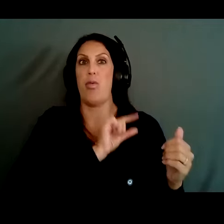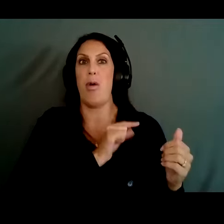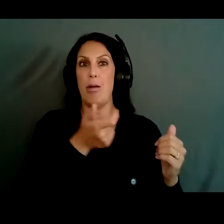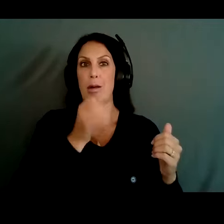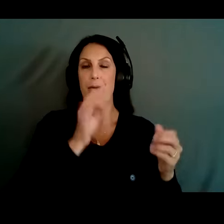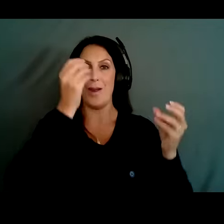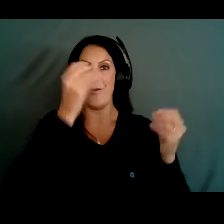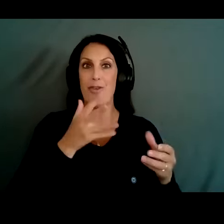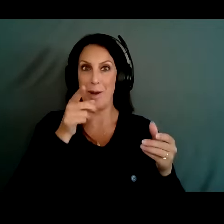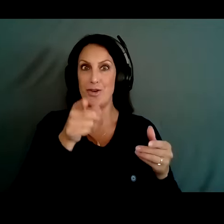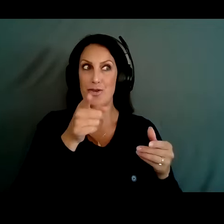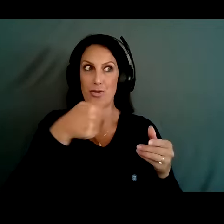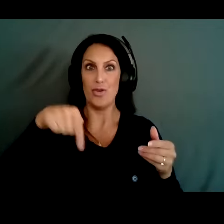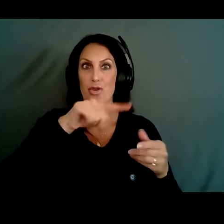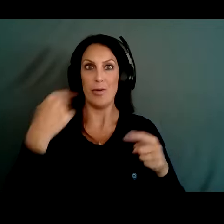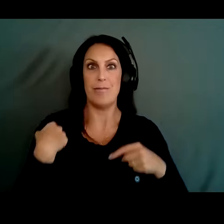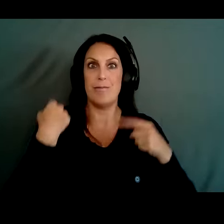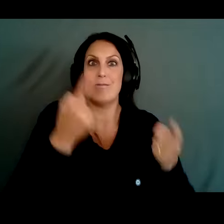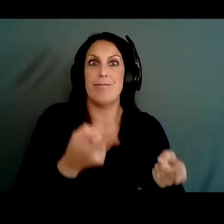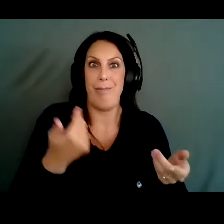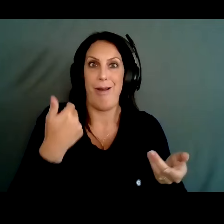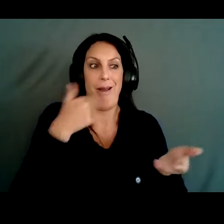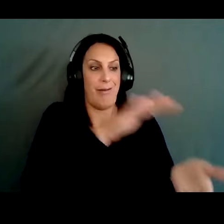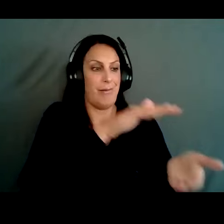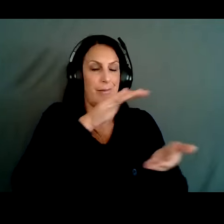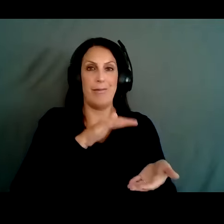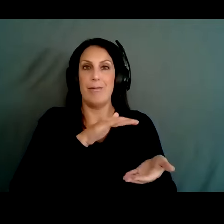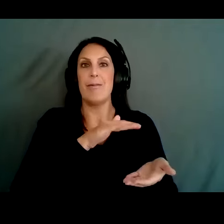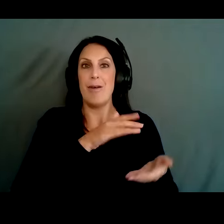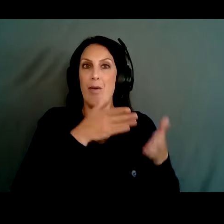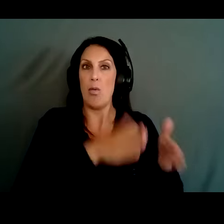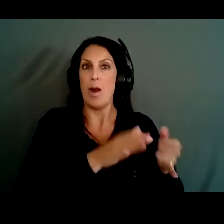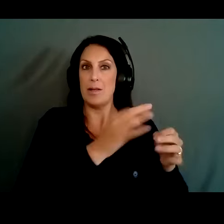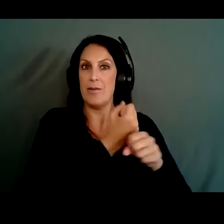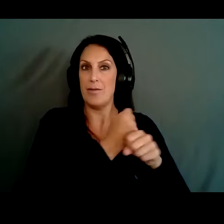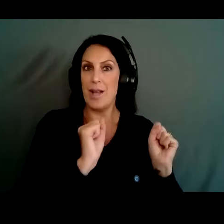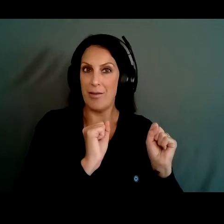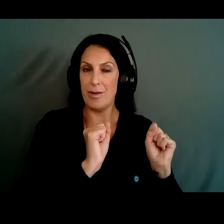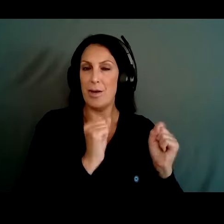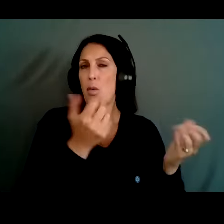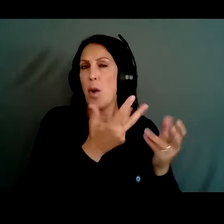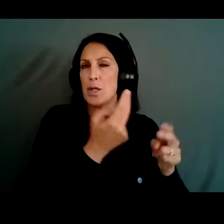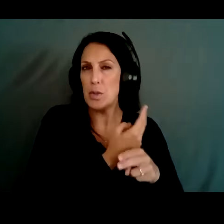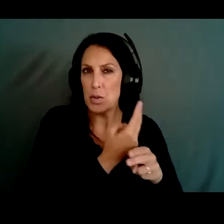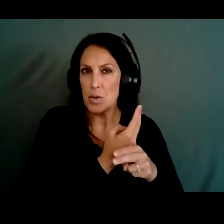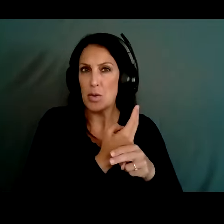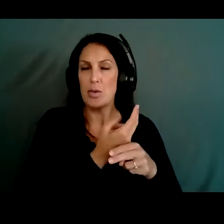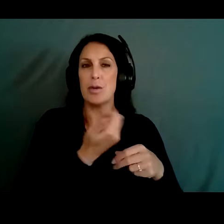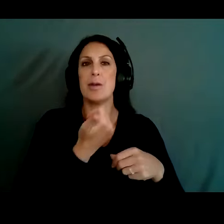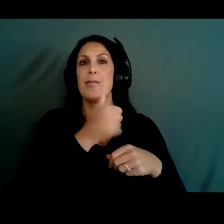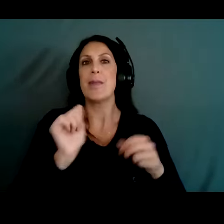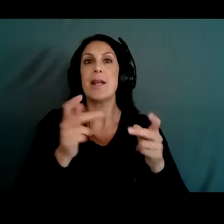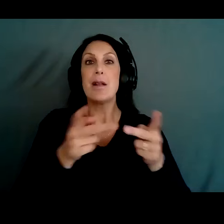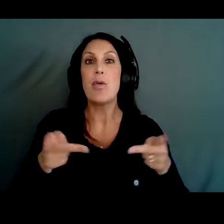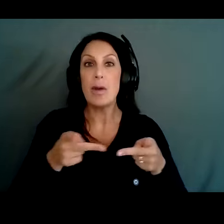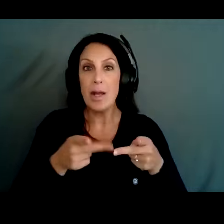means safety. But through that data, we can find out what are the most common methods used? Are there any site-specific locations